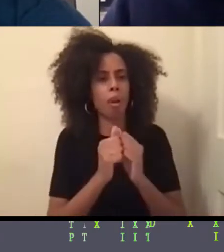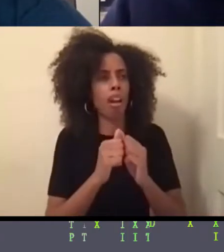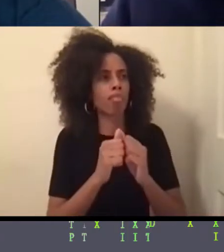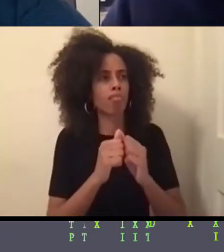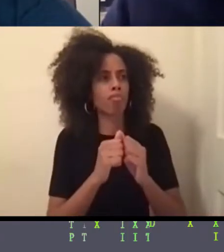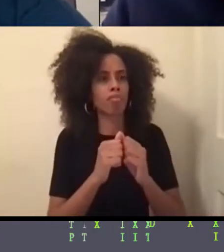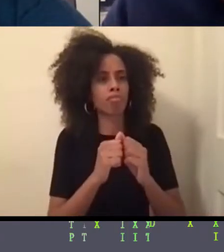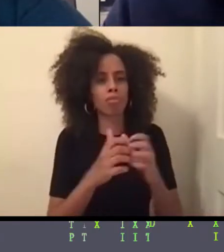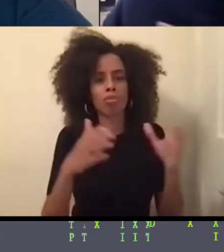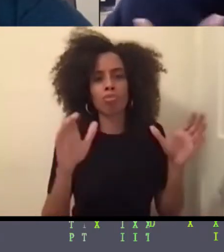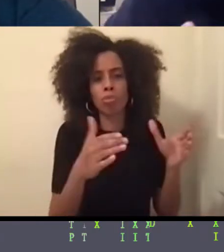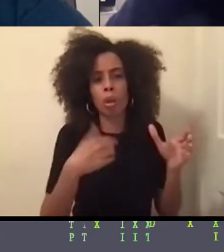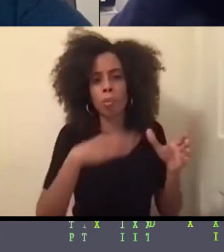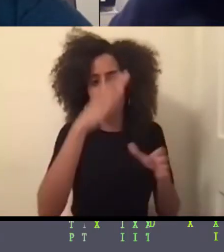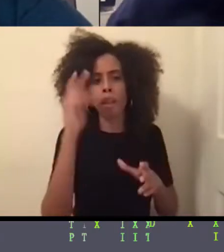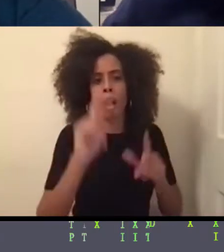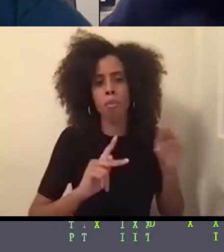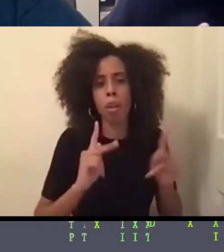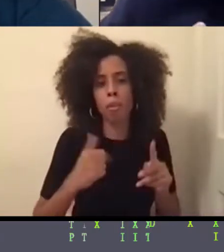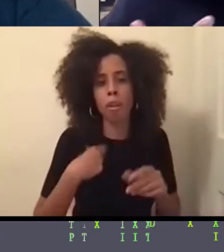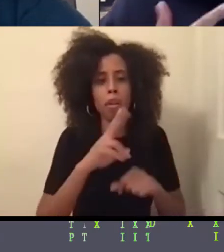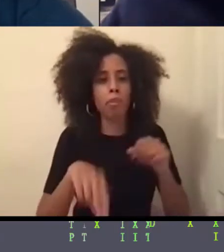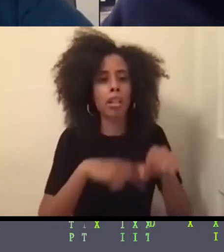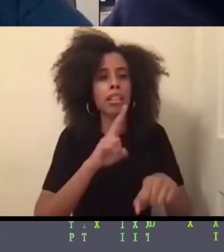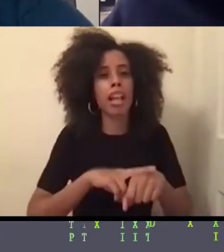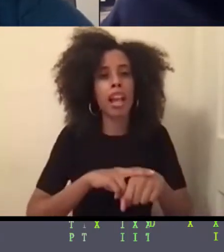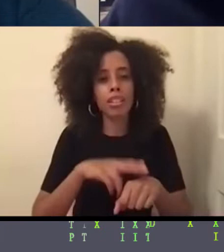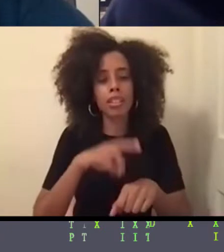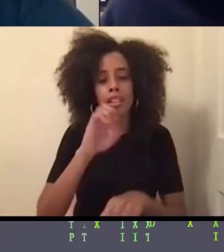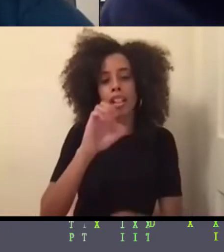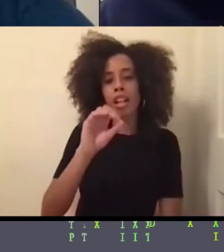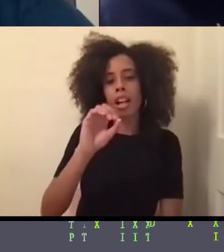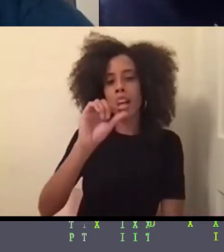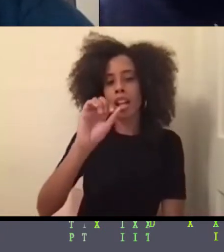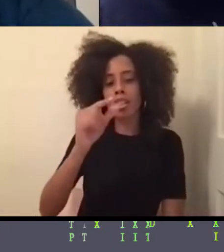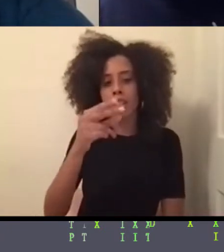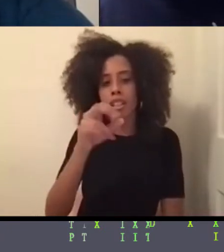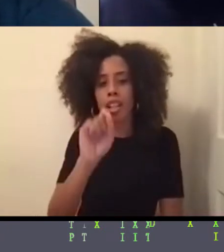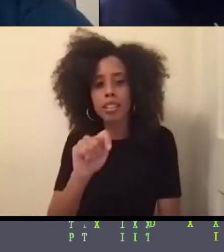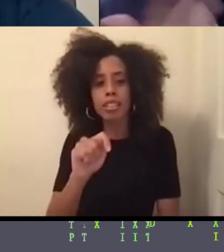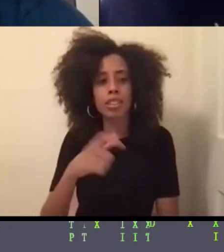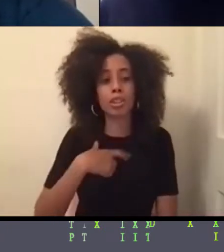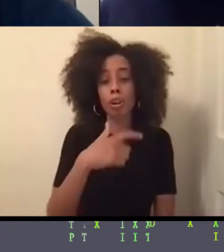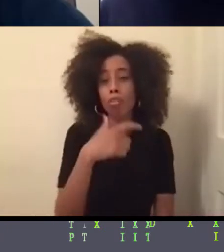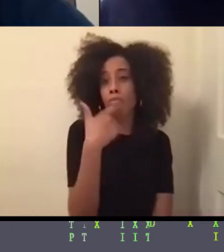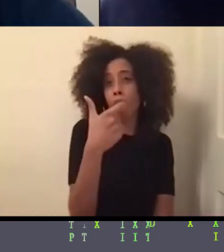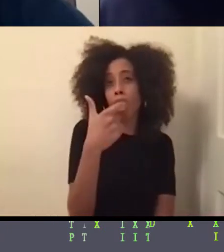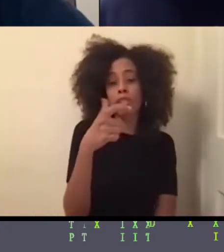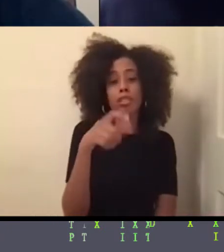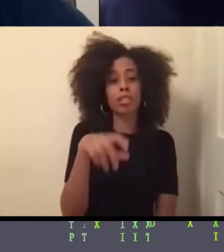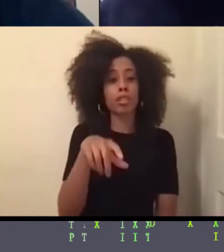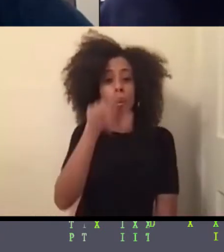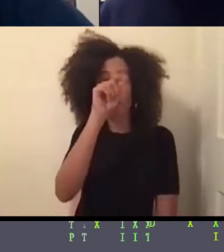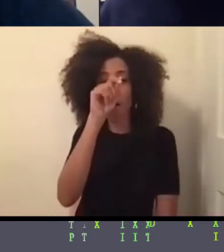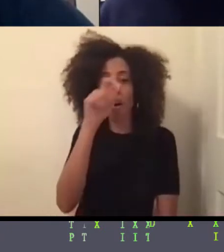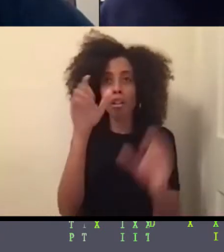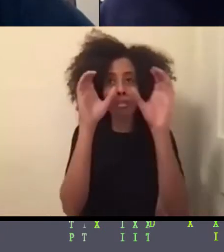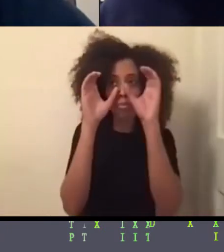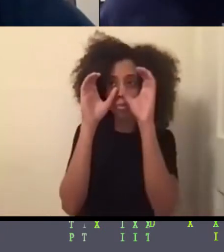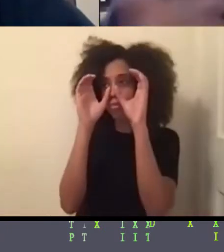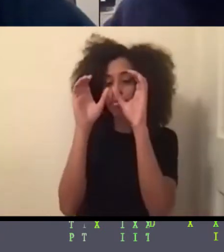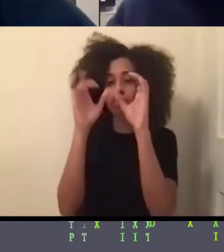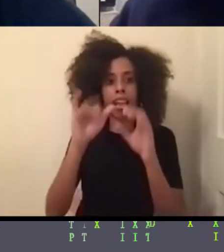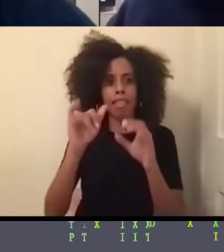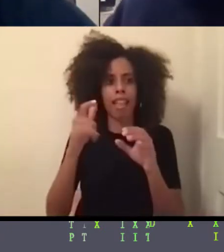are all naturalists or ecologists, bird watchers. And that's a space that is very white. So it's hard to,